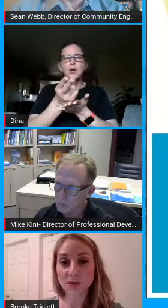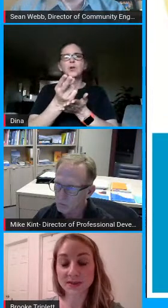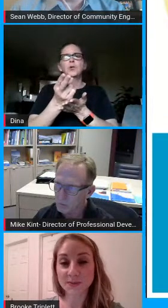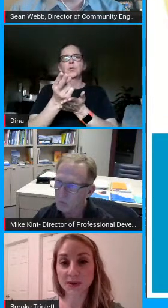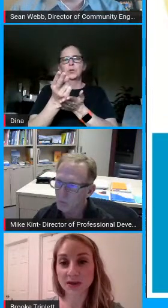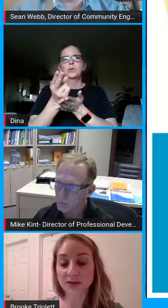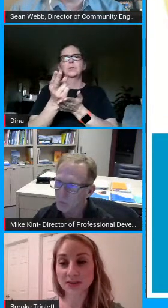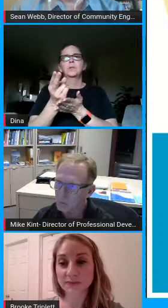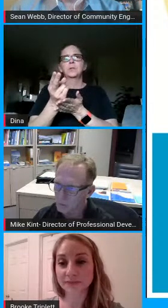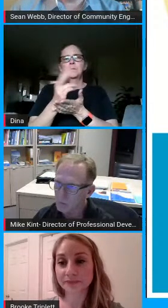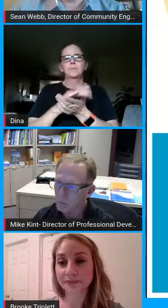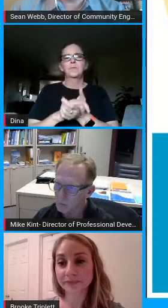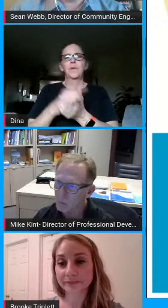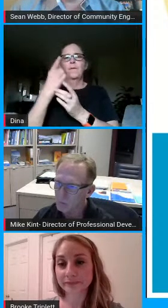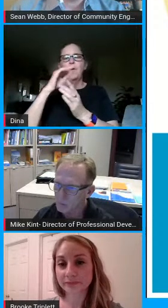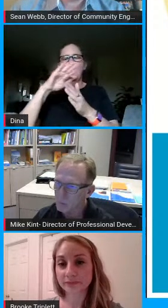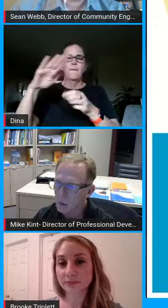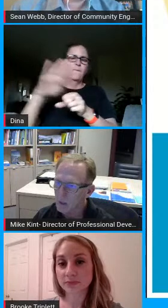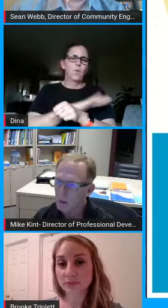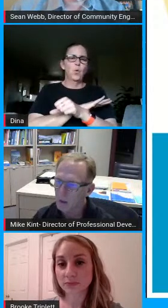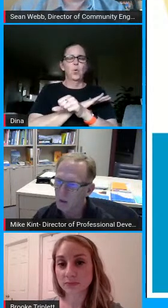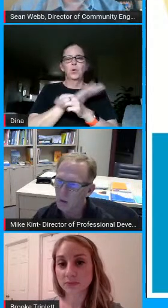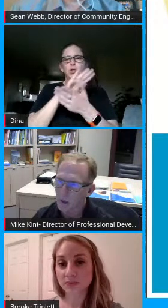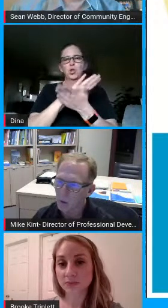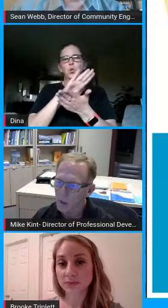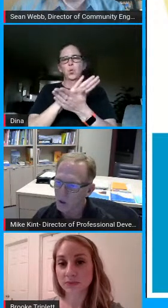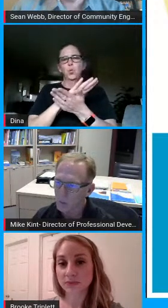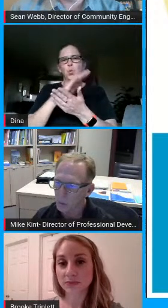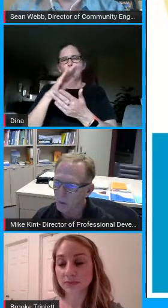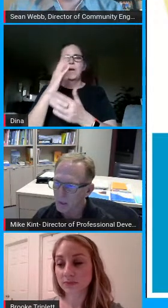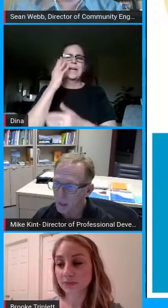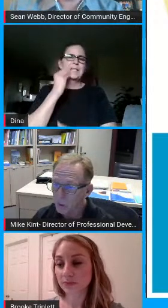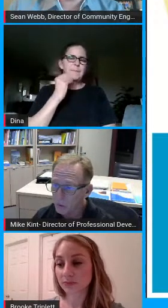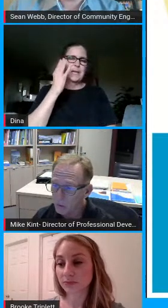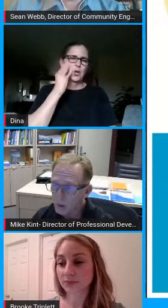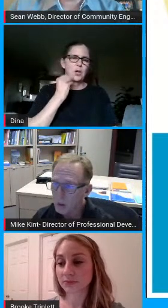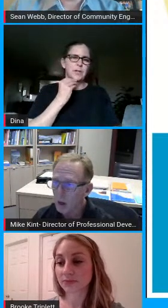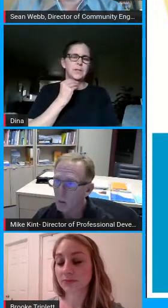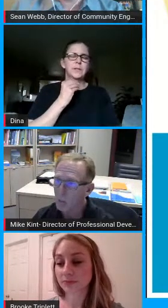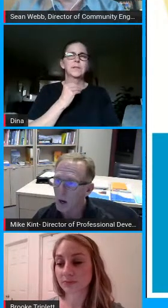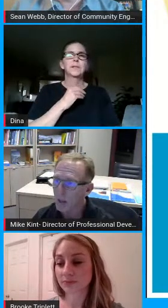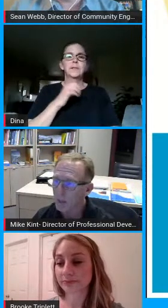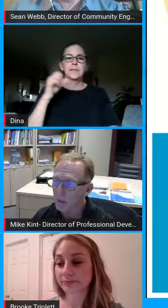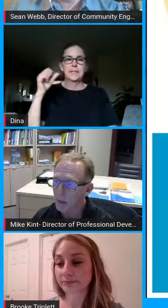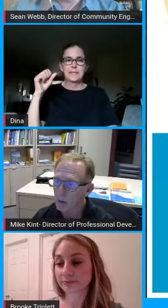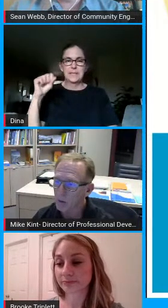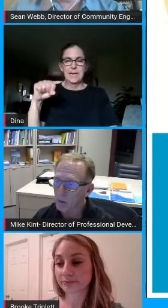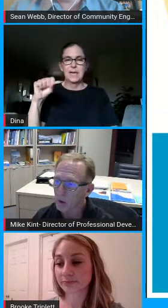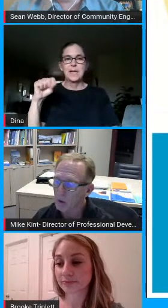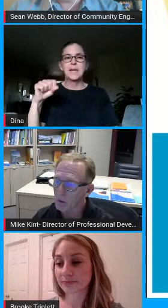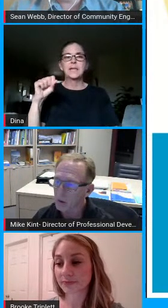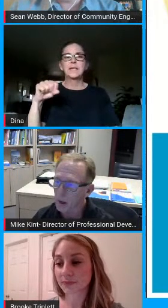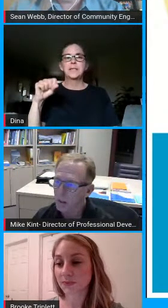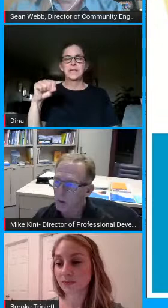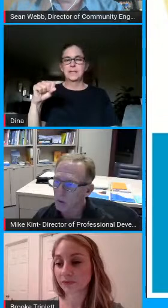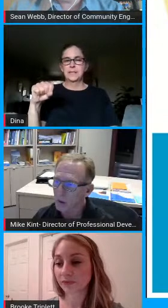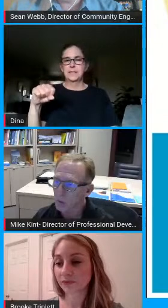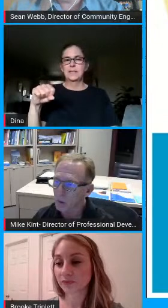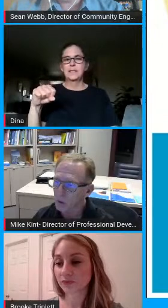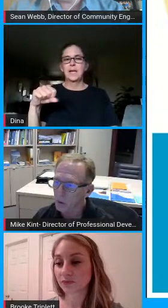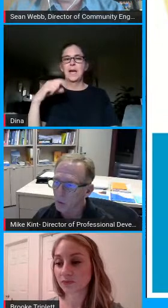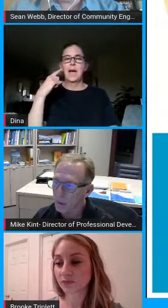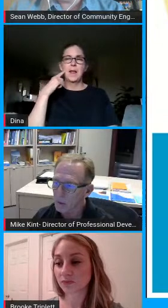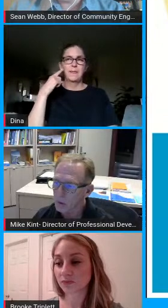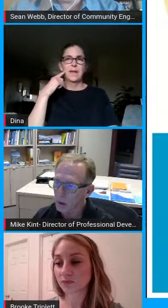virtual school experience great question brooke yes i think that you know a lot of things